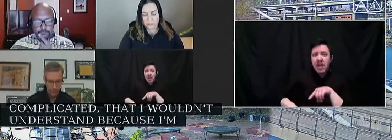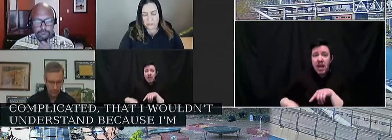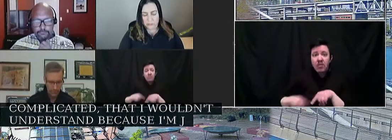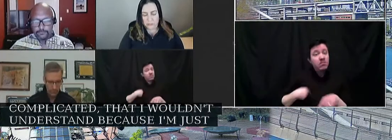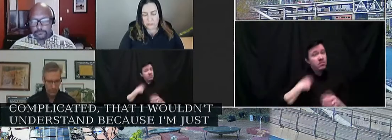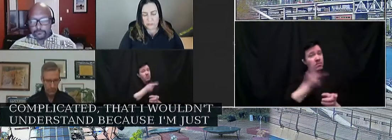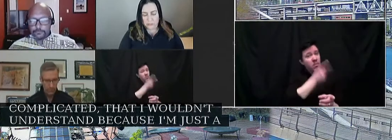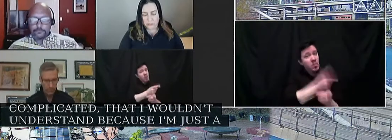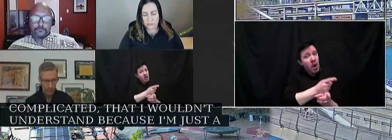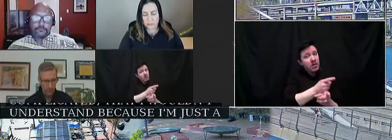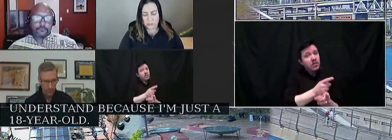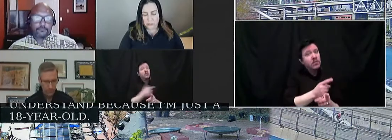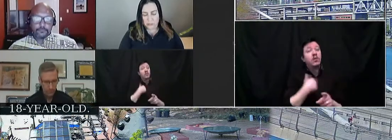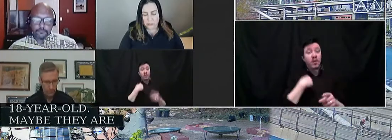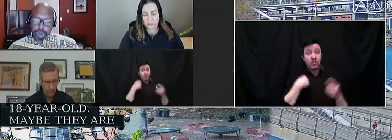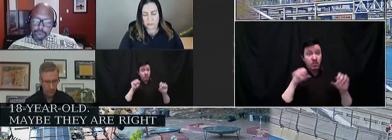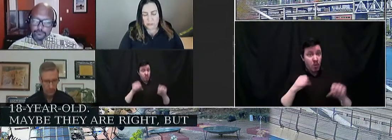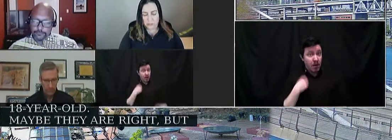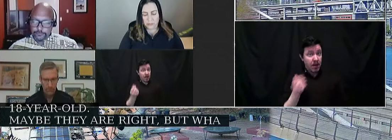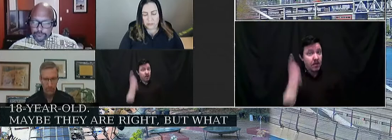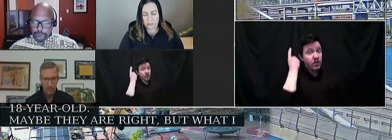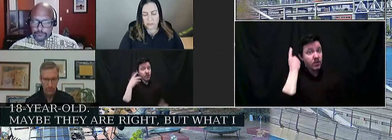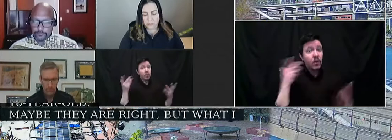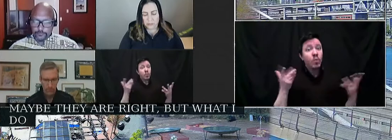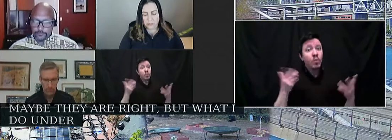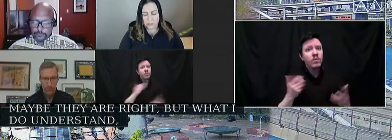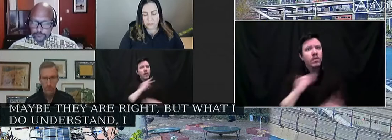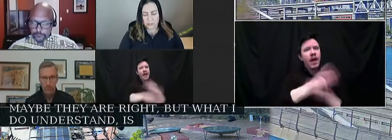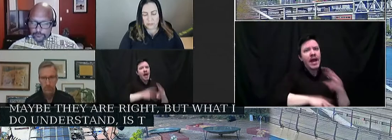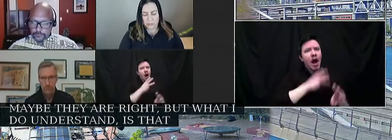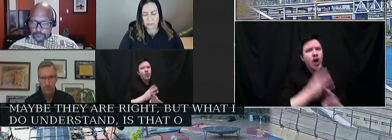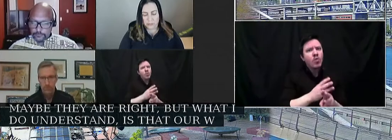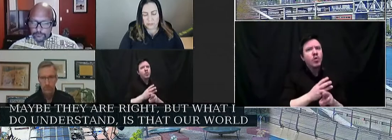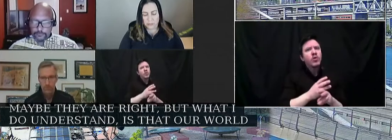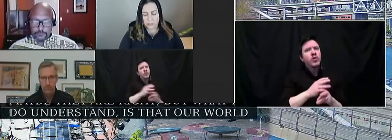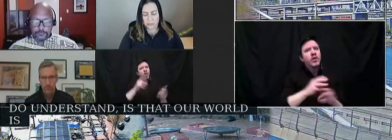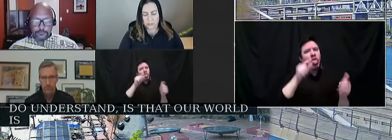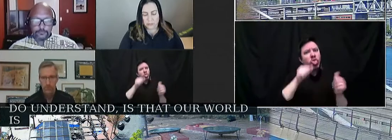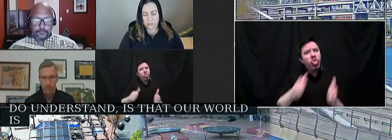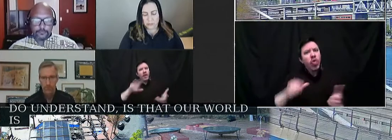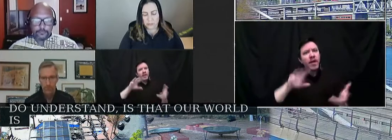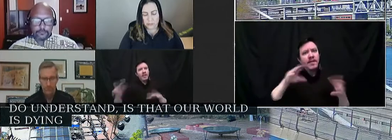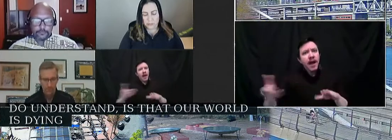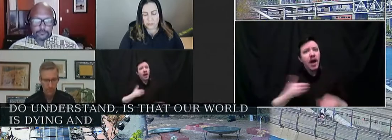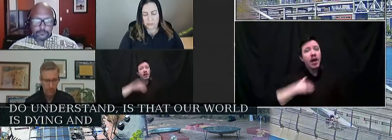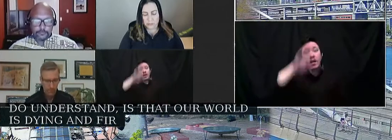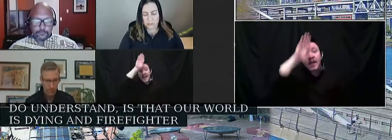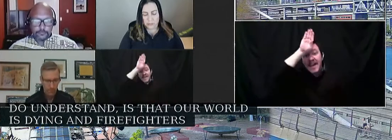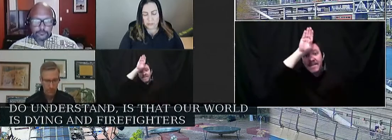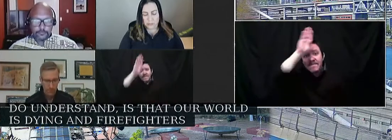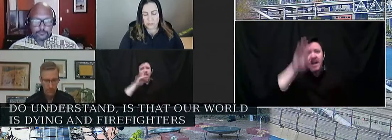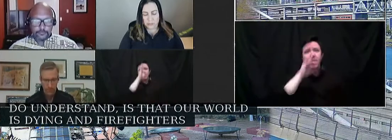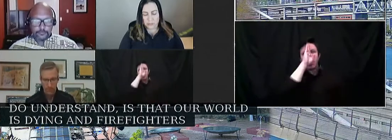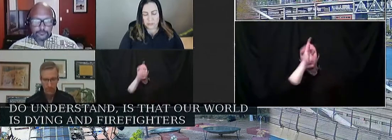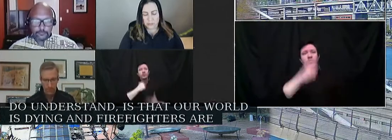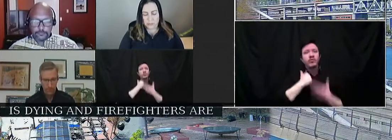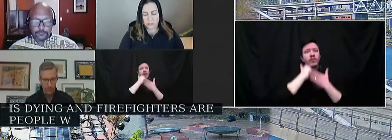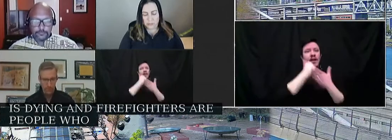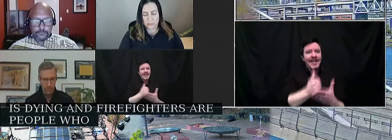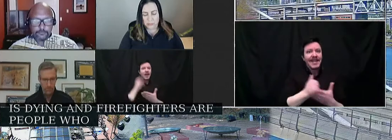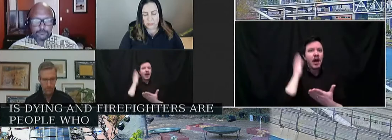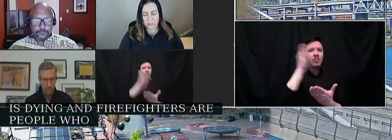right. But what I do understand is that our world is dying and firefighters are people who directly help stop that.